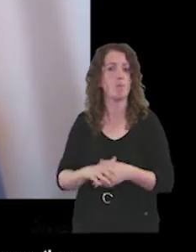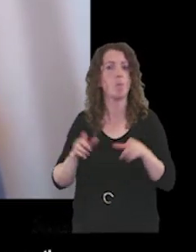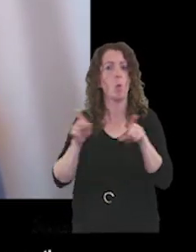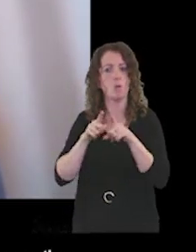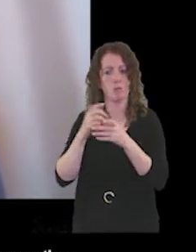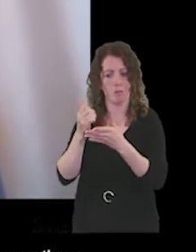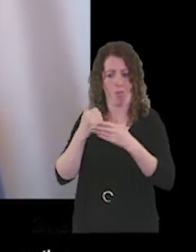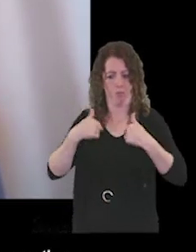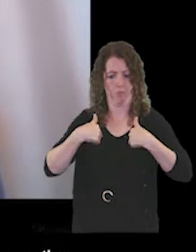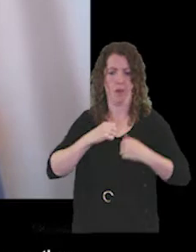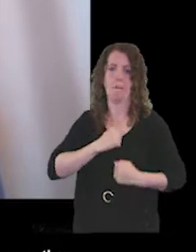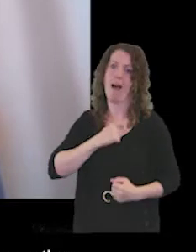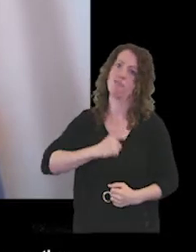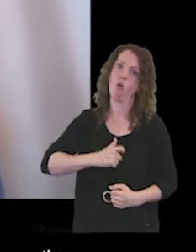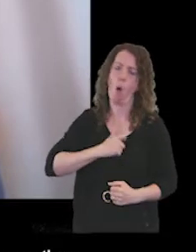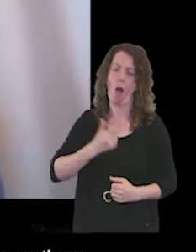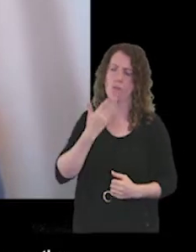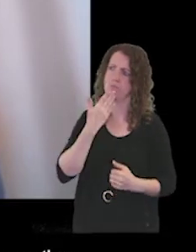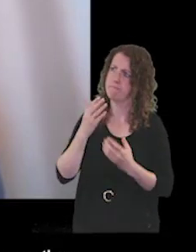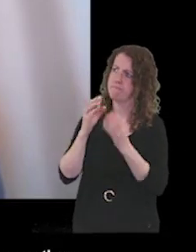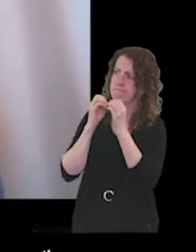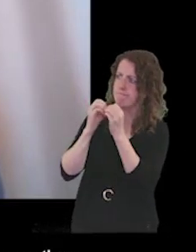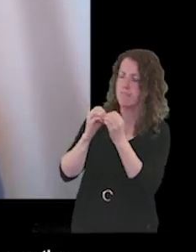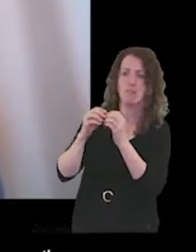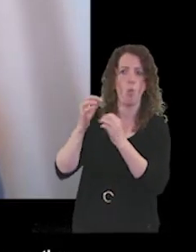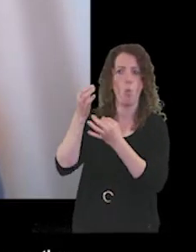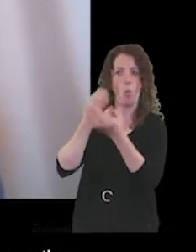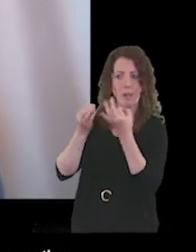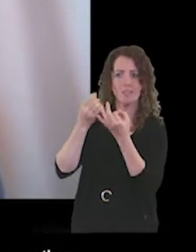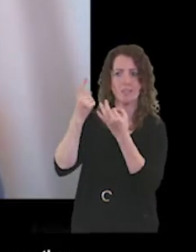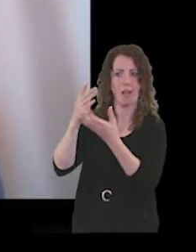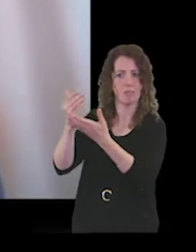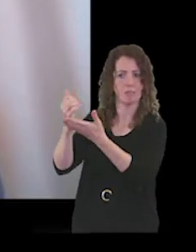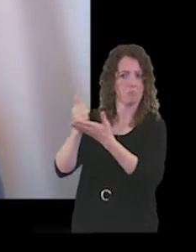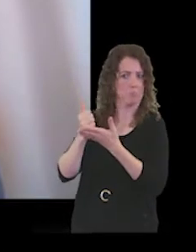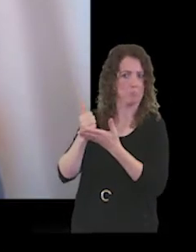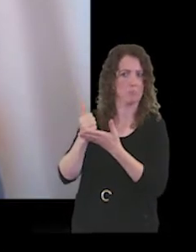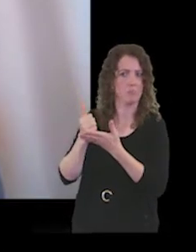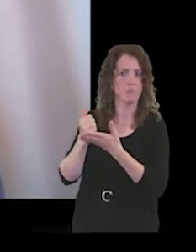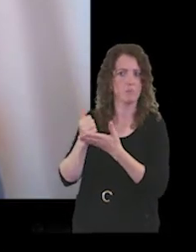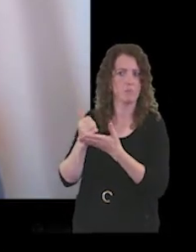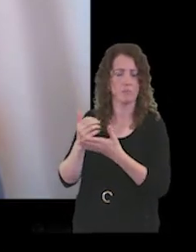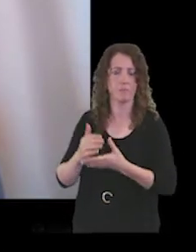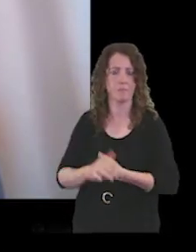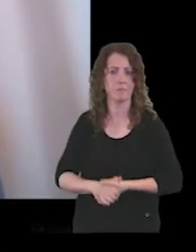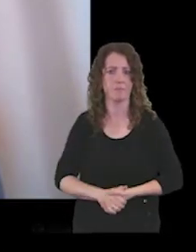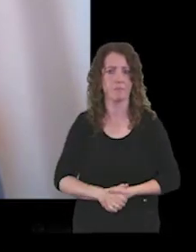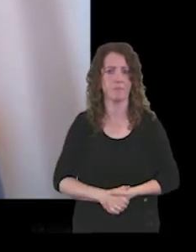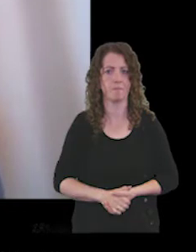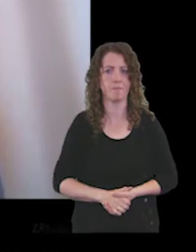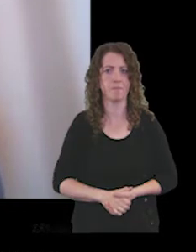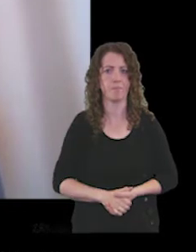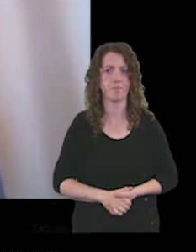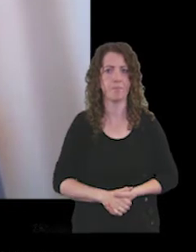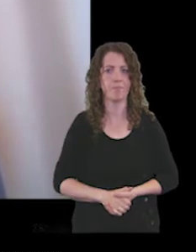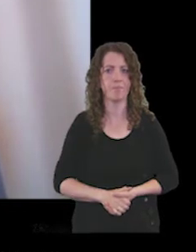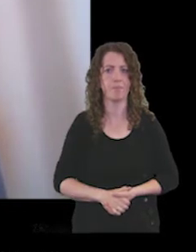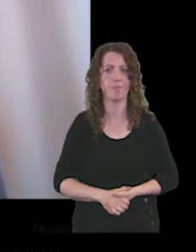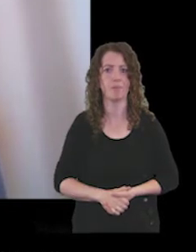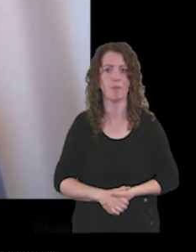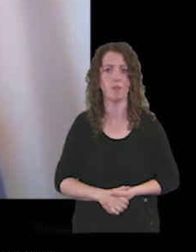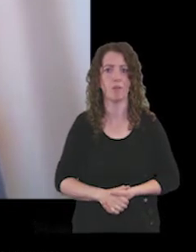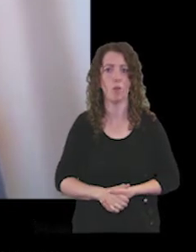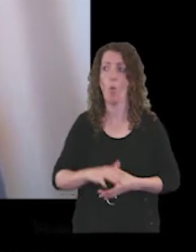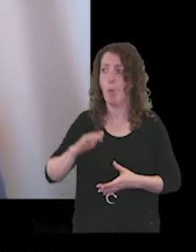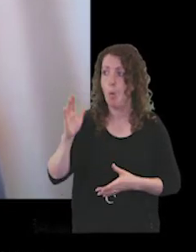support me in my role. And I'm grateful for both the questions and for the support that took place. All